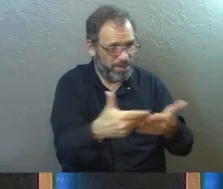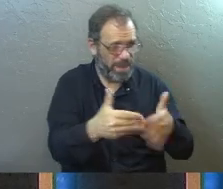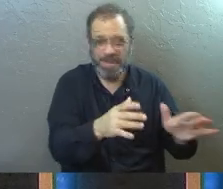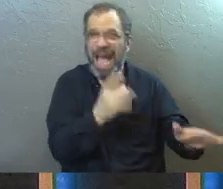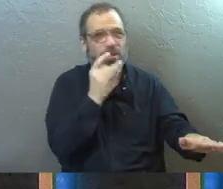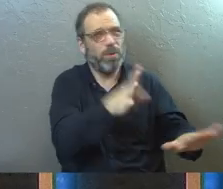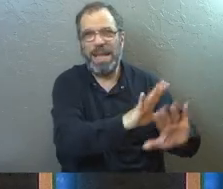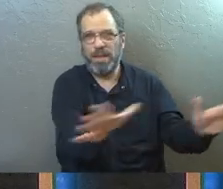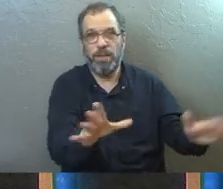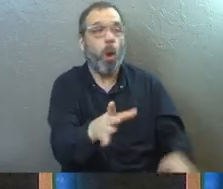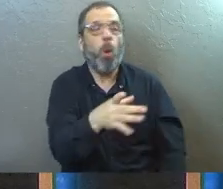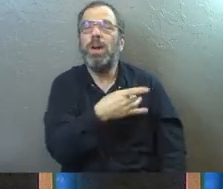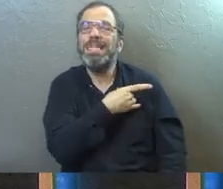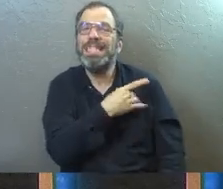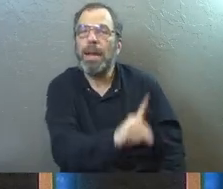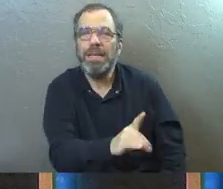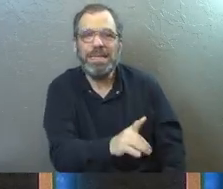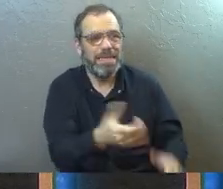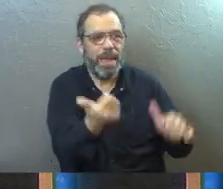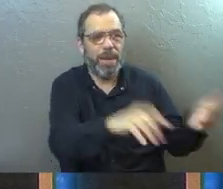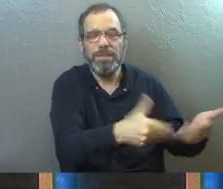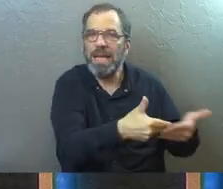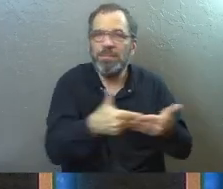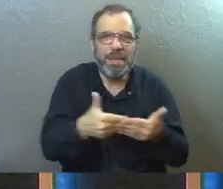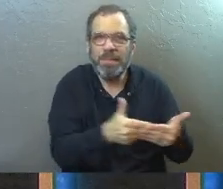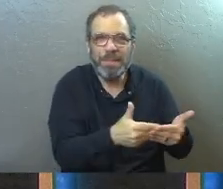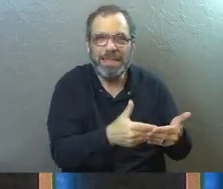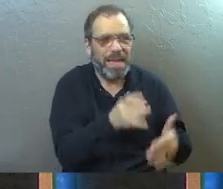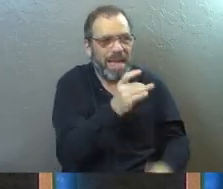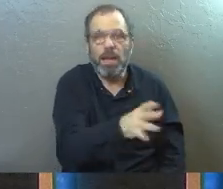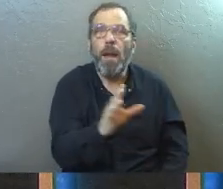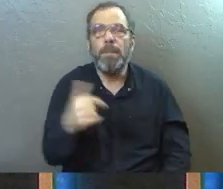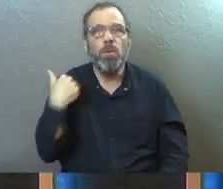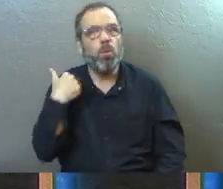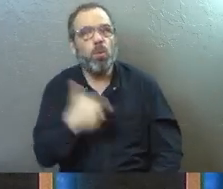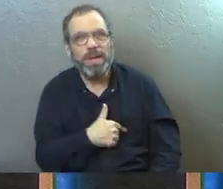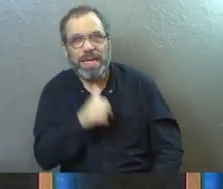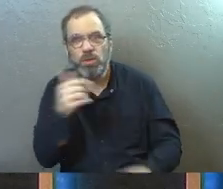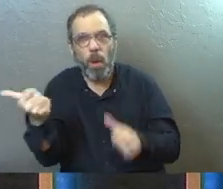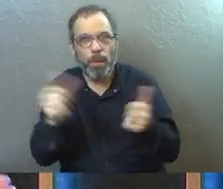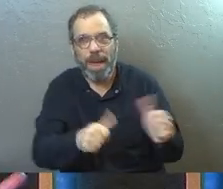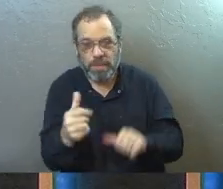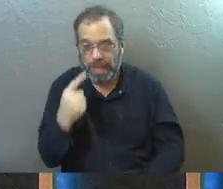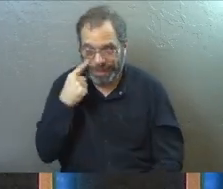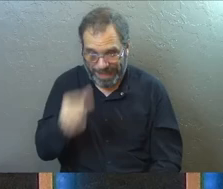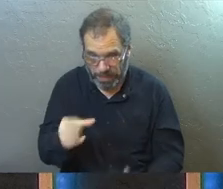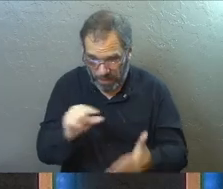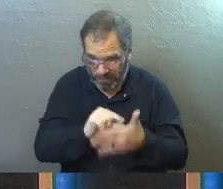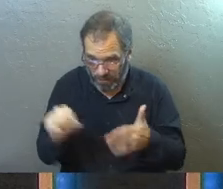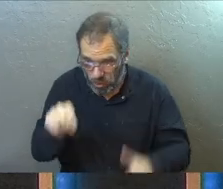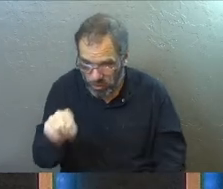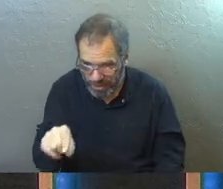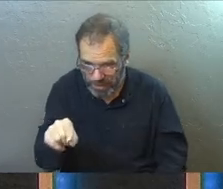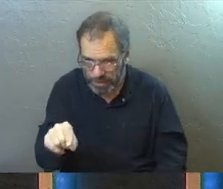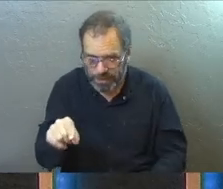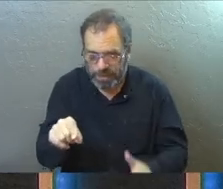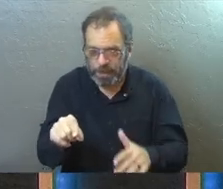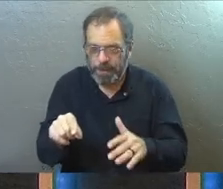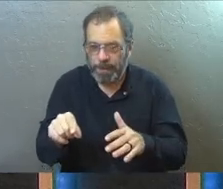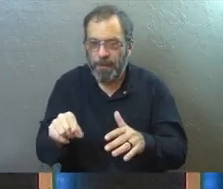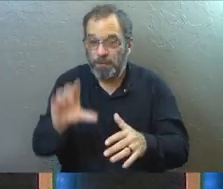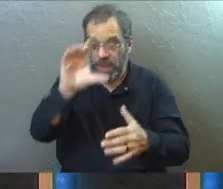Don't hate denominations that do. But we don't because we see this pattern in scripture.